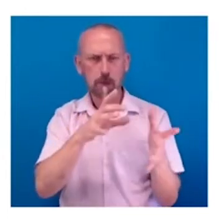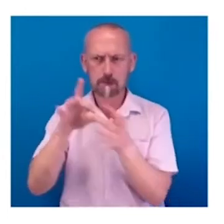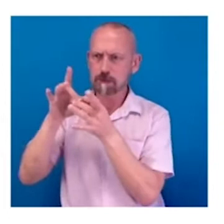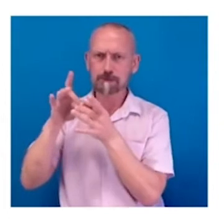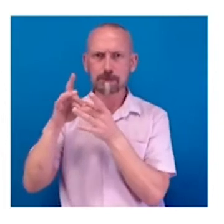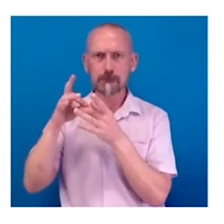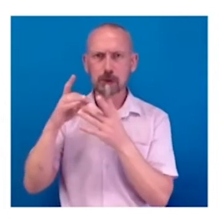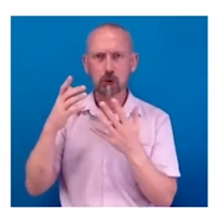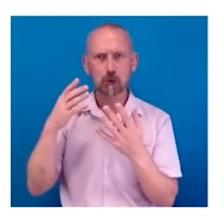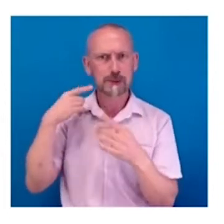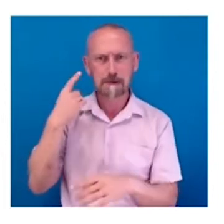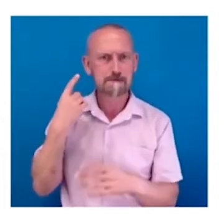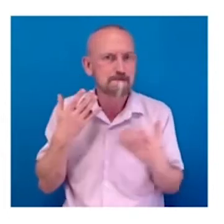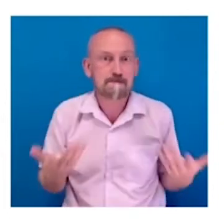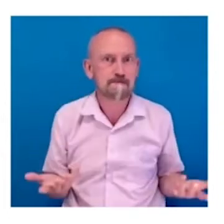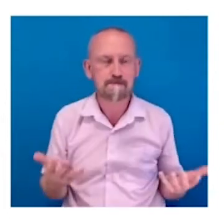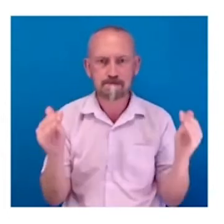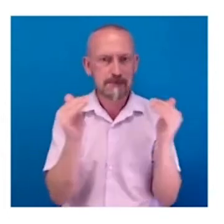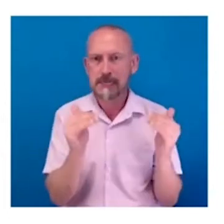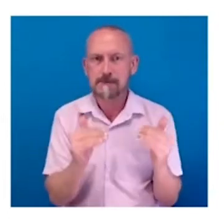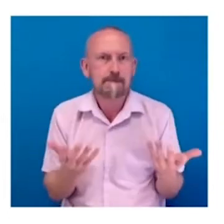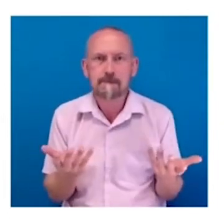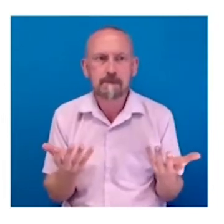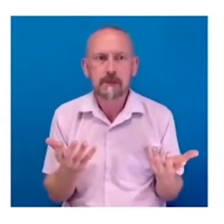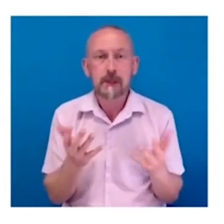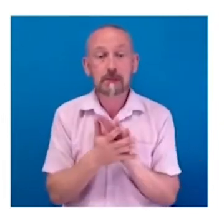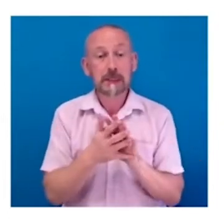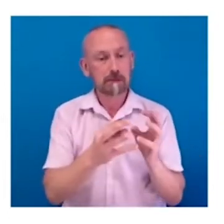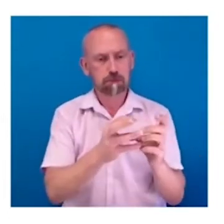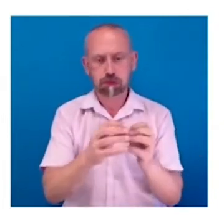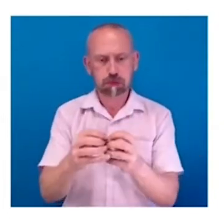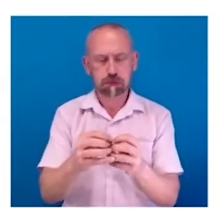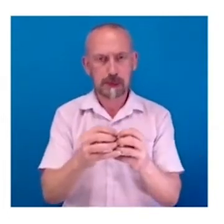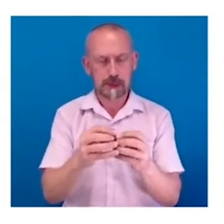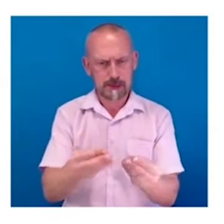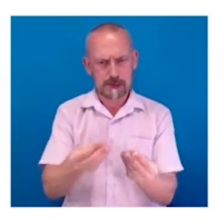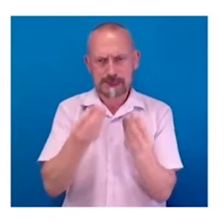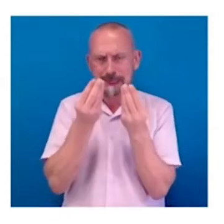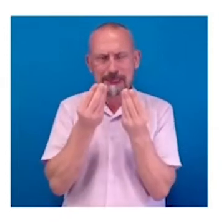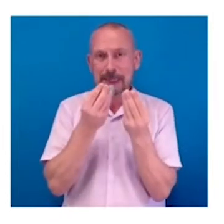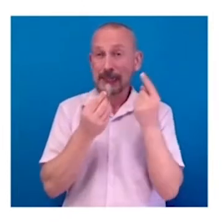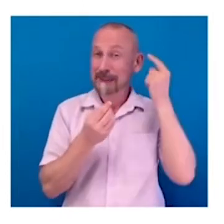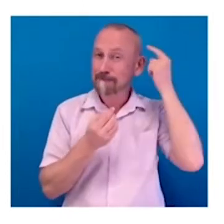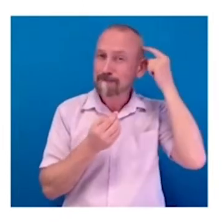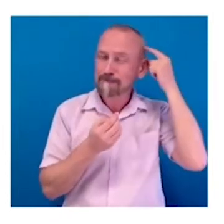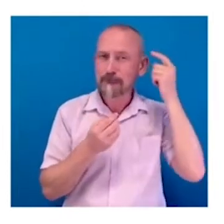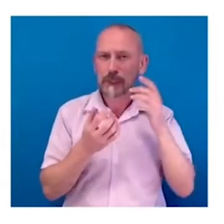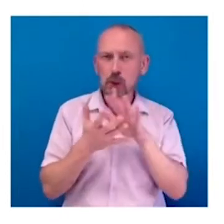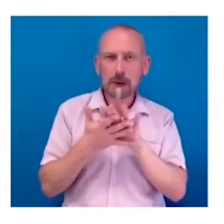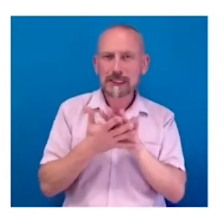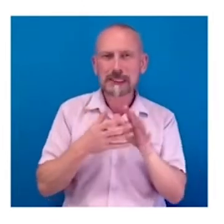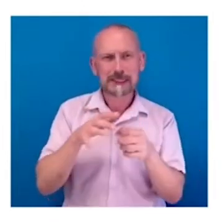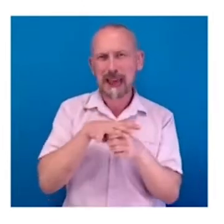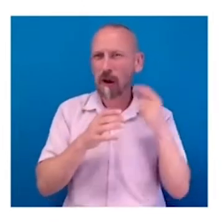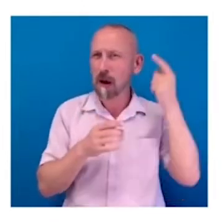which then means when you have a word shape, the semantic area cannot successfully detect what the meaning is of the word.